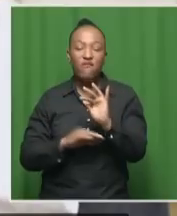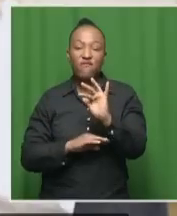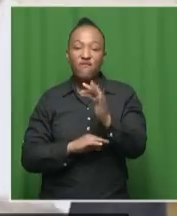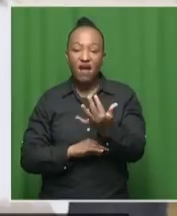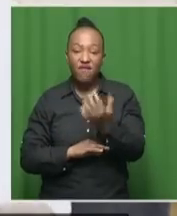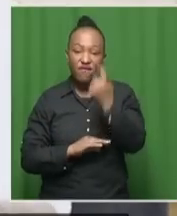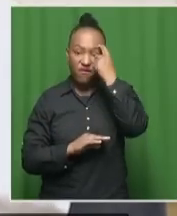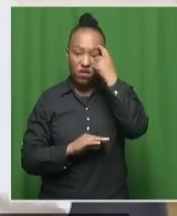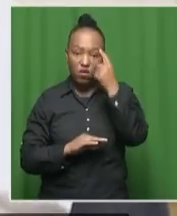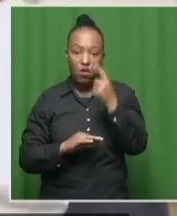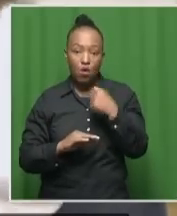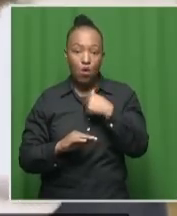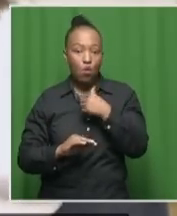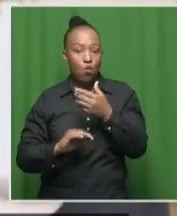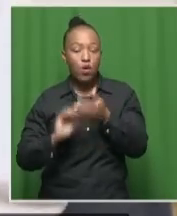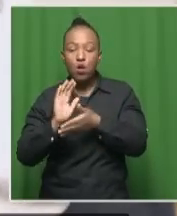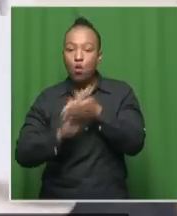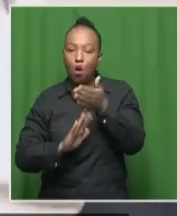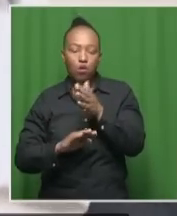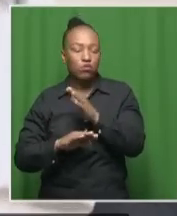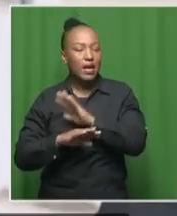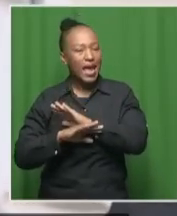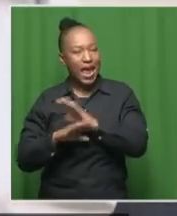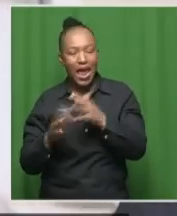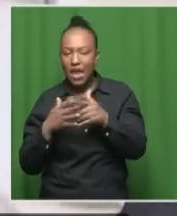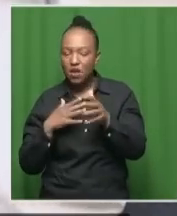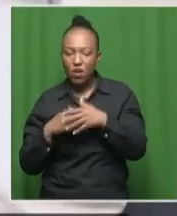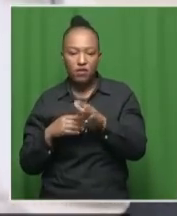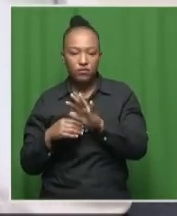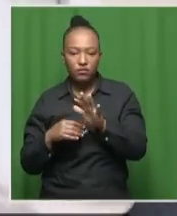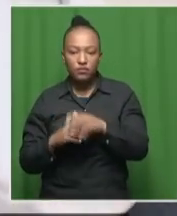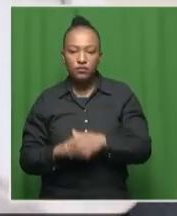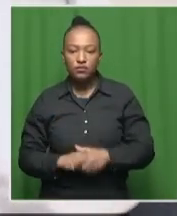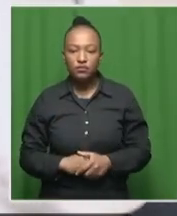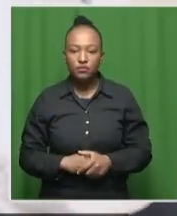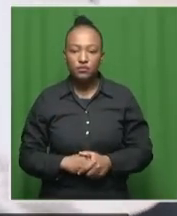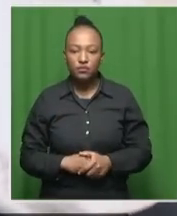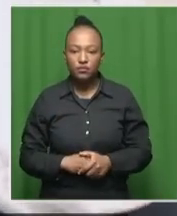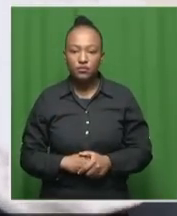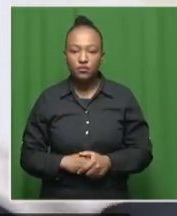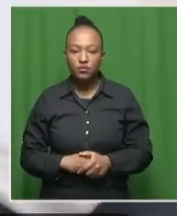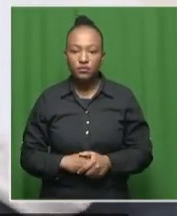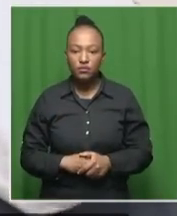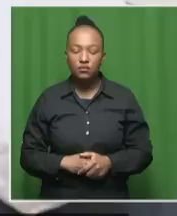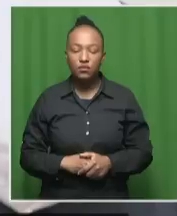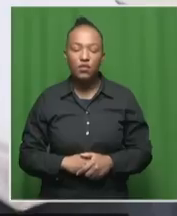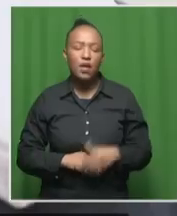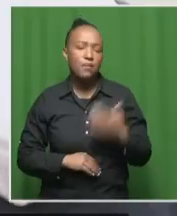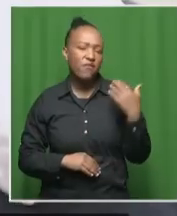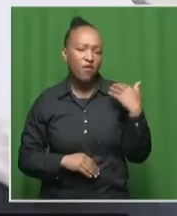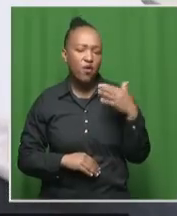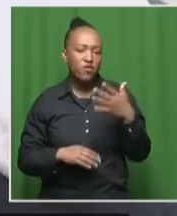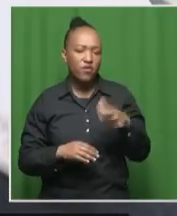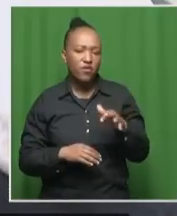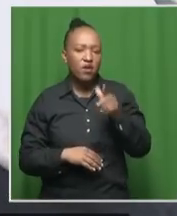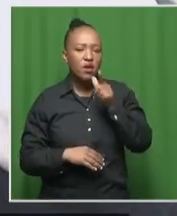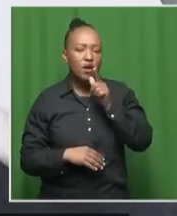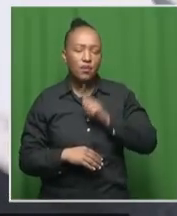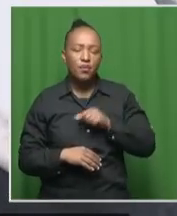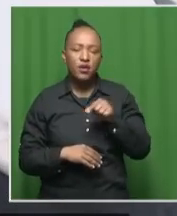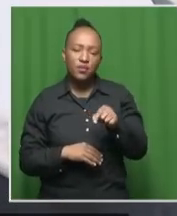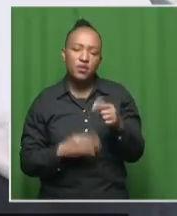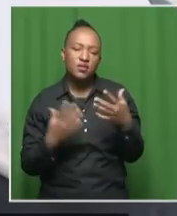don't go nowhere. That's how fearful we are. So you were telling me earlier about the sort of